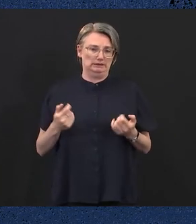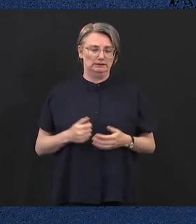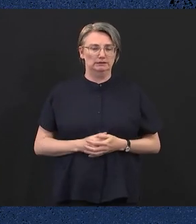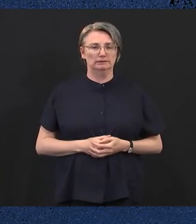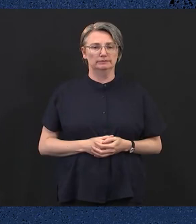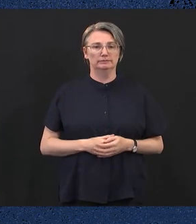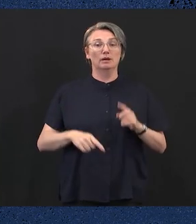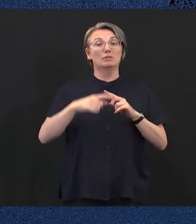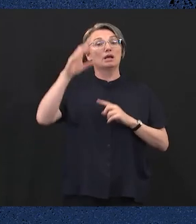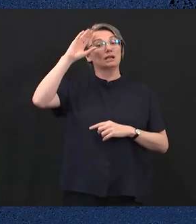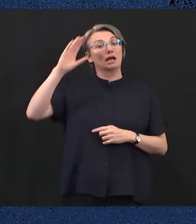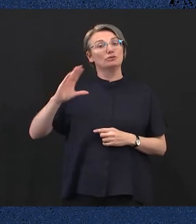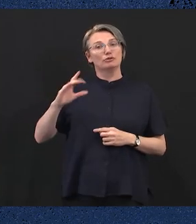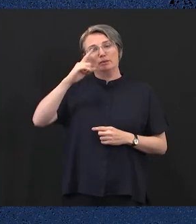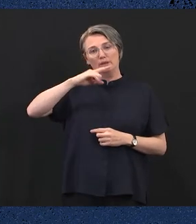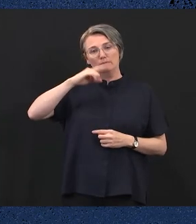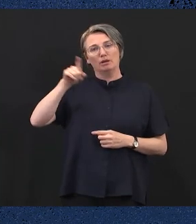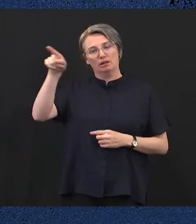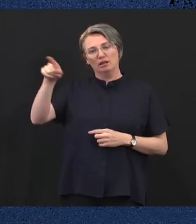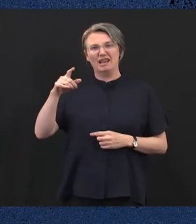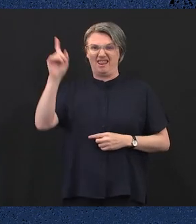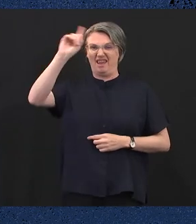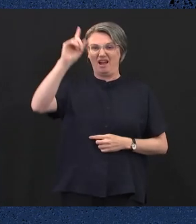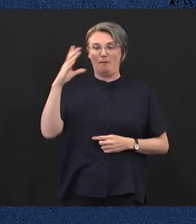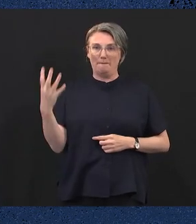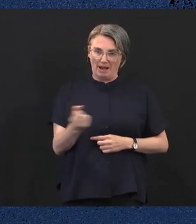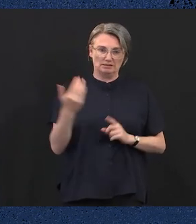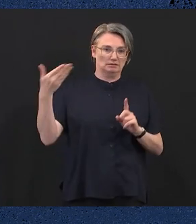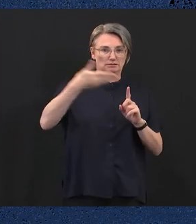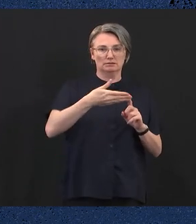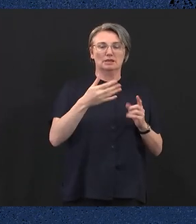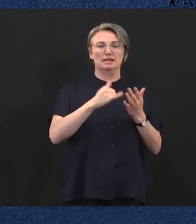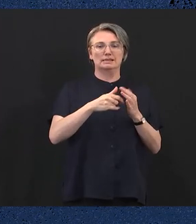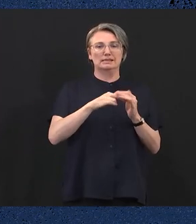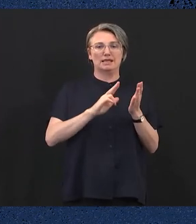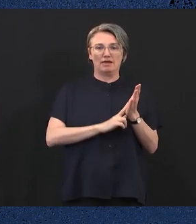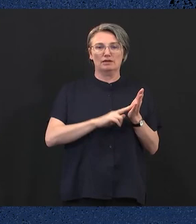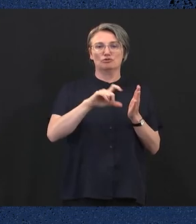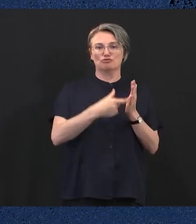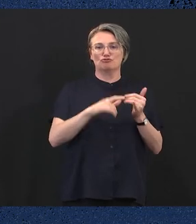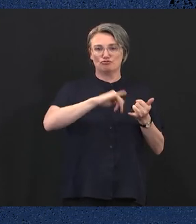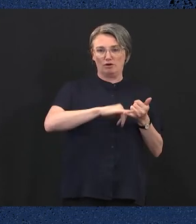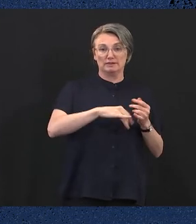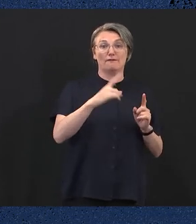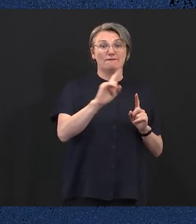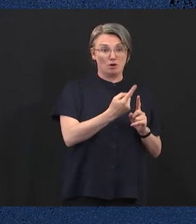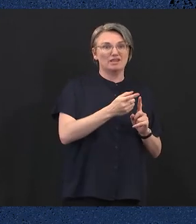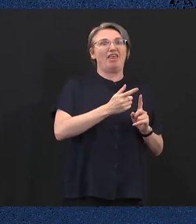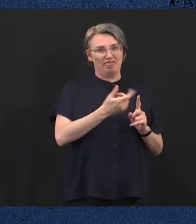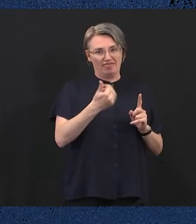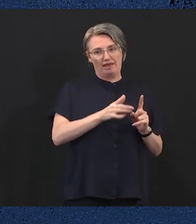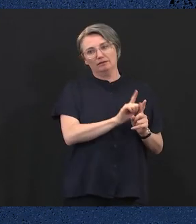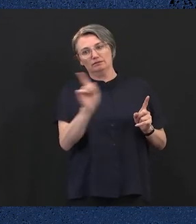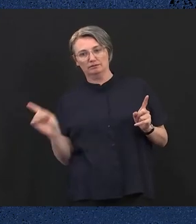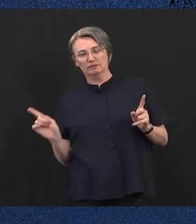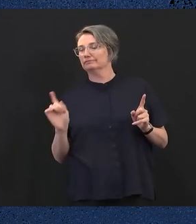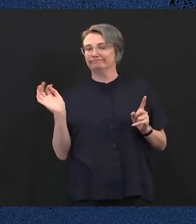by no longer having to change at Southern Cross Station, so they'll get to where they're going faster. This is a big project